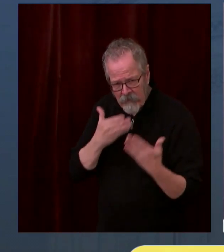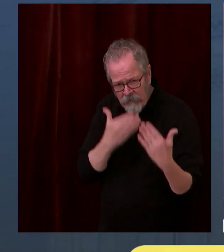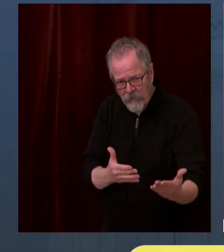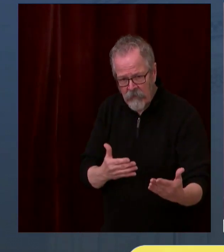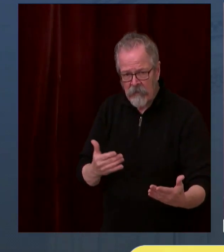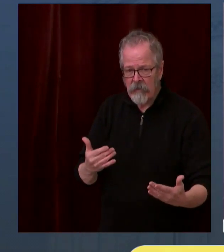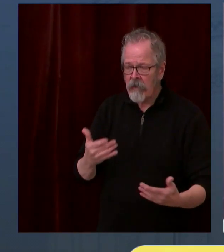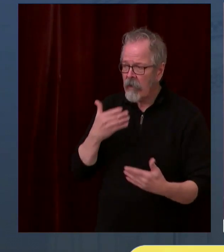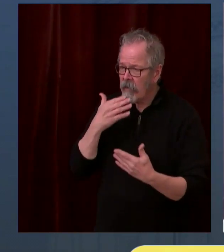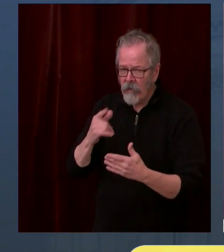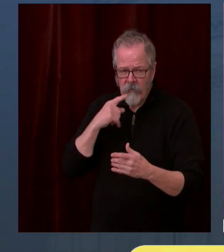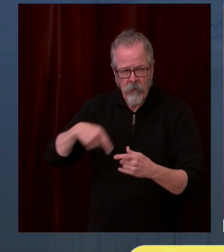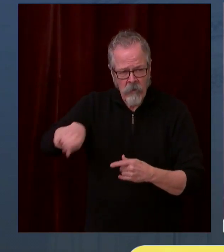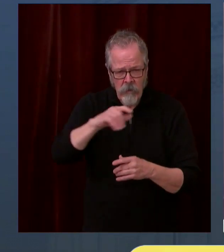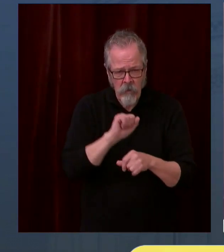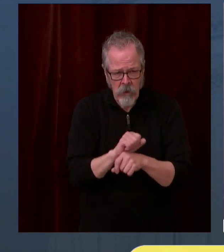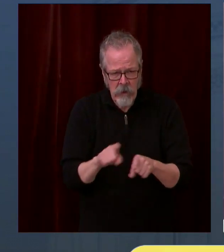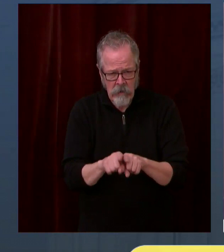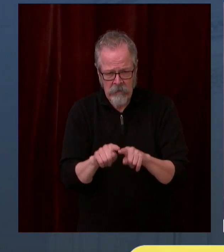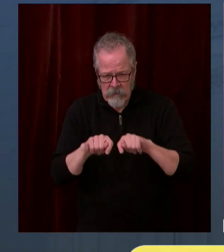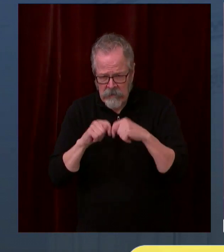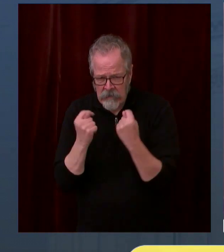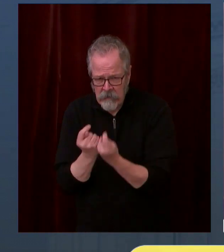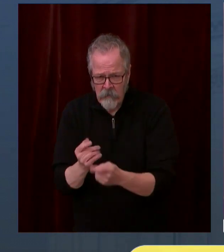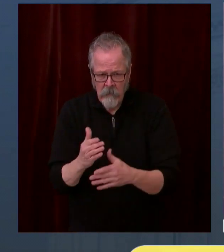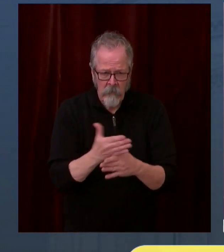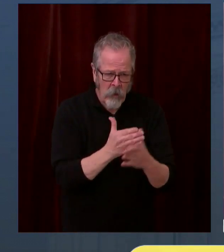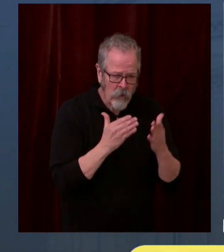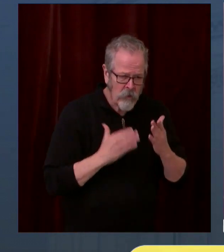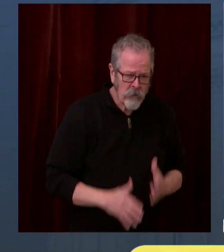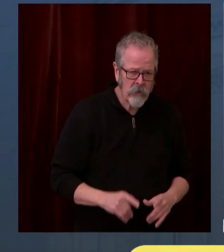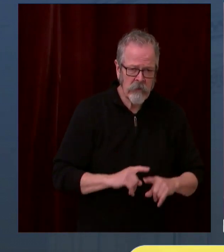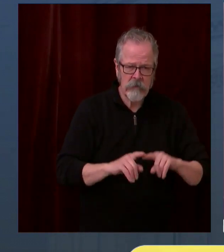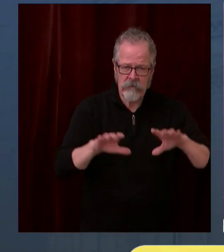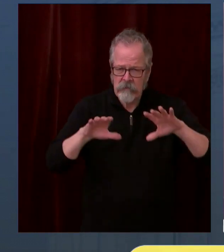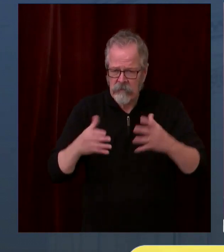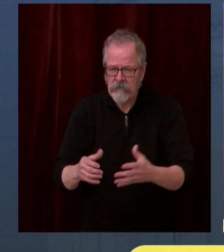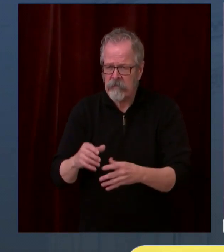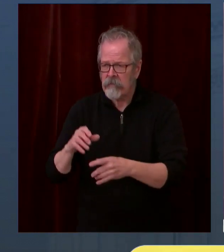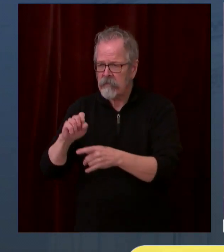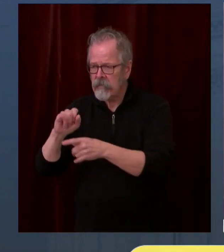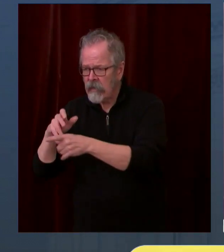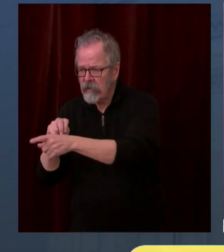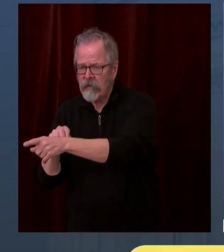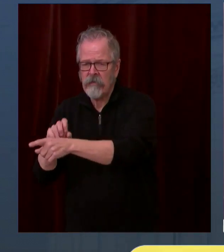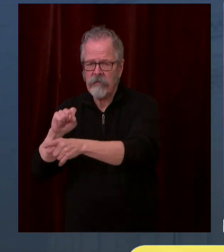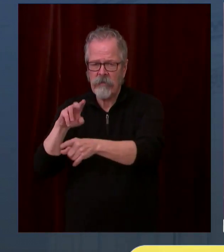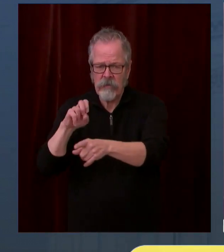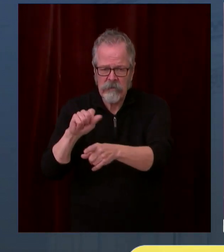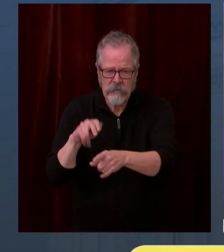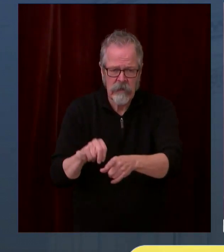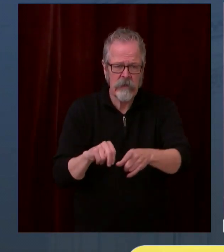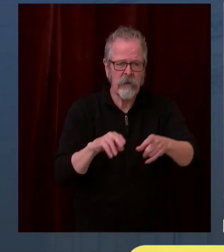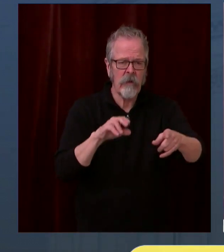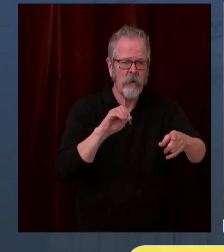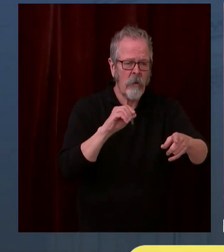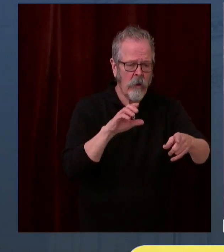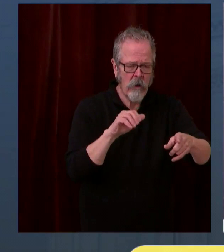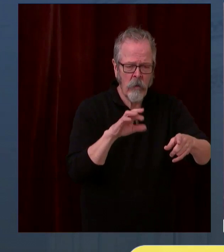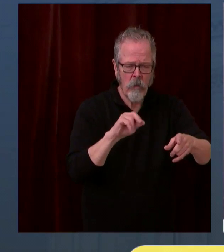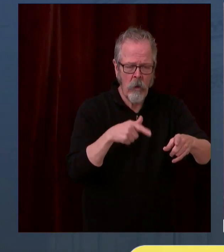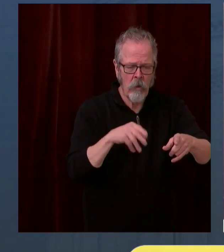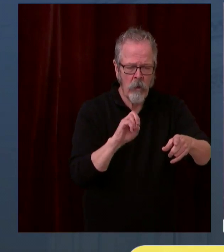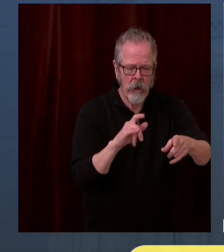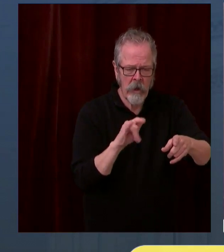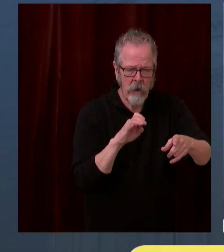partners, Kevin, Susan, Brad, Rogelio, and especially Jane, being on the front lines. I really